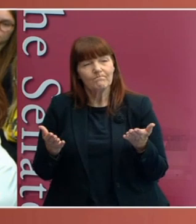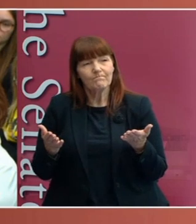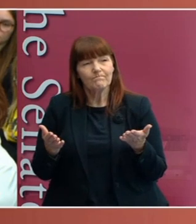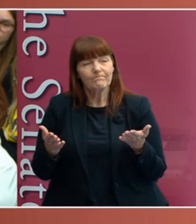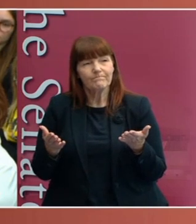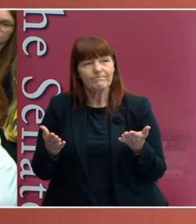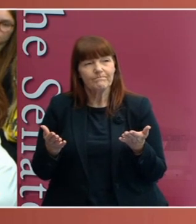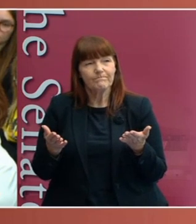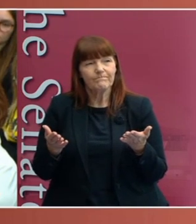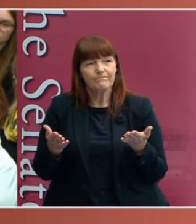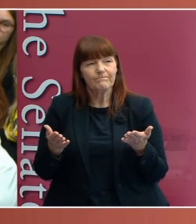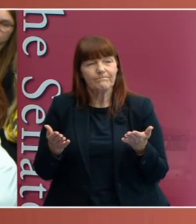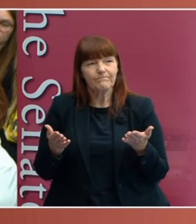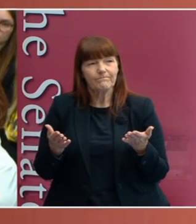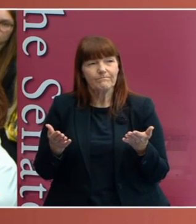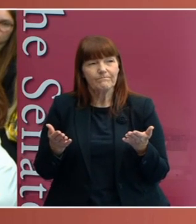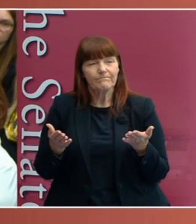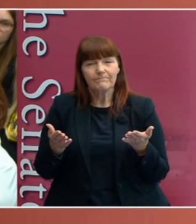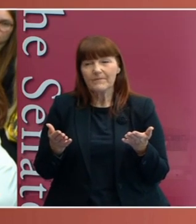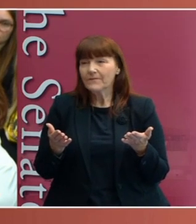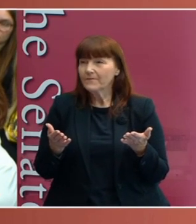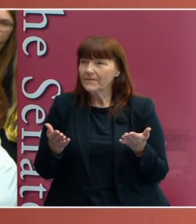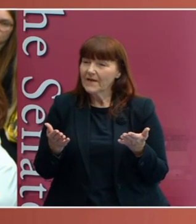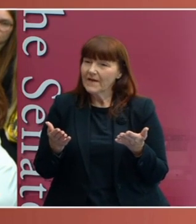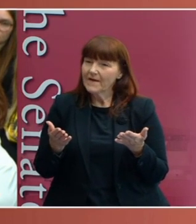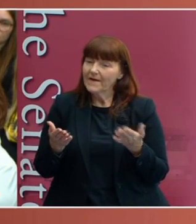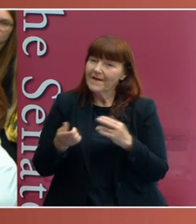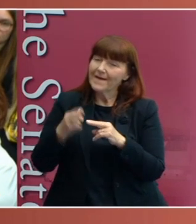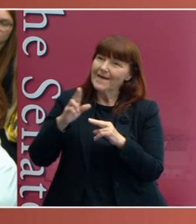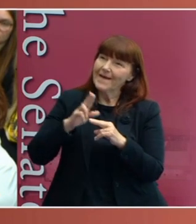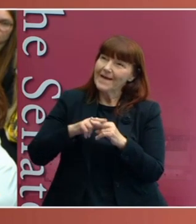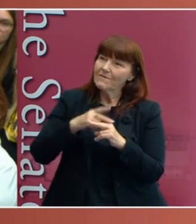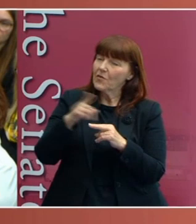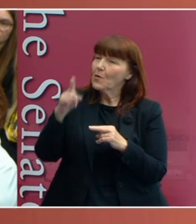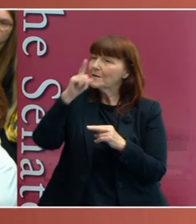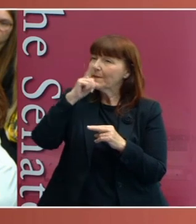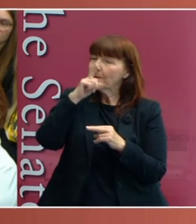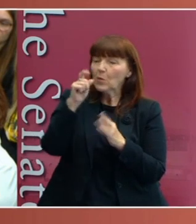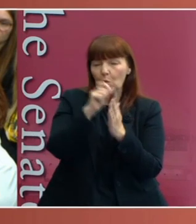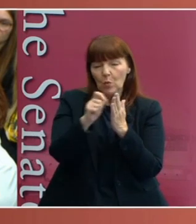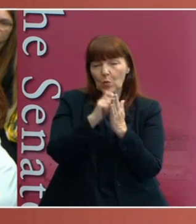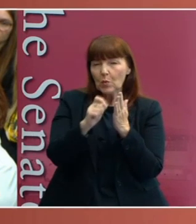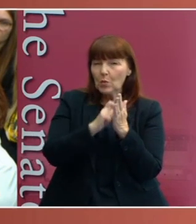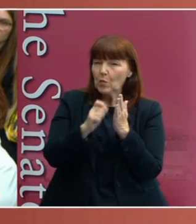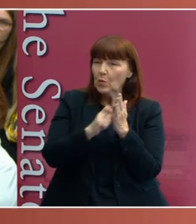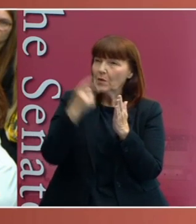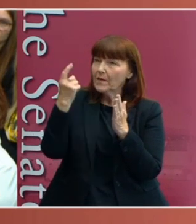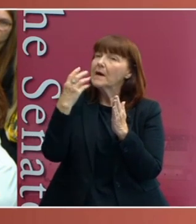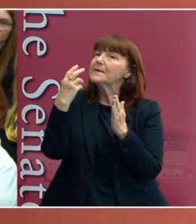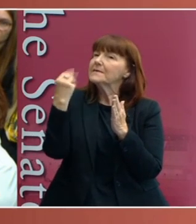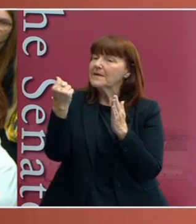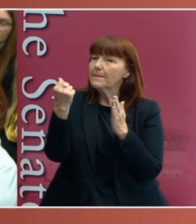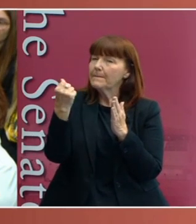If the drafters seem to contemplate some restrictions, as other